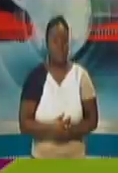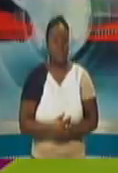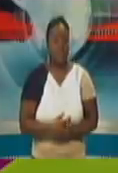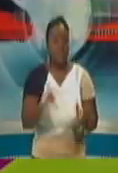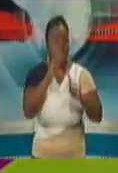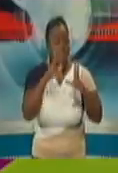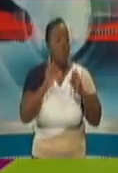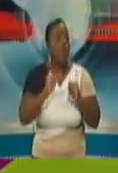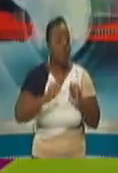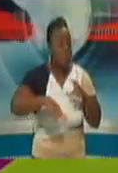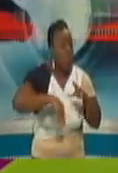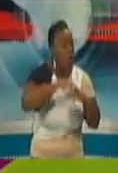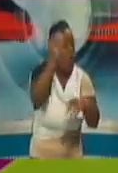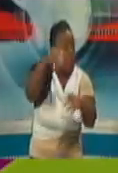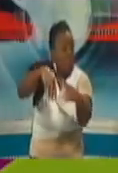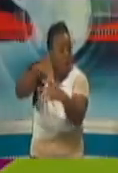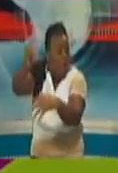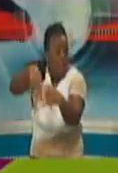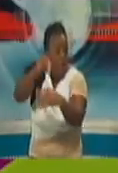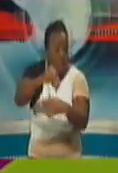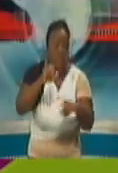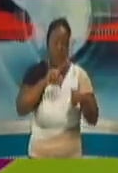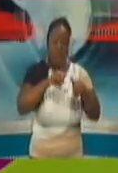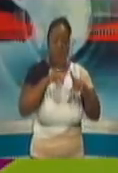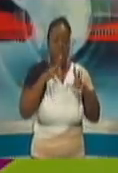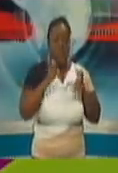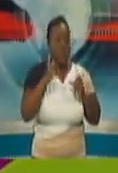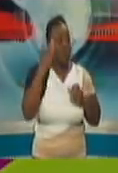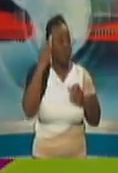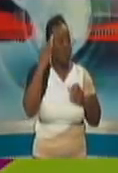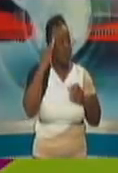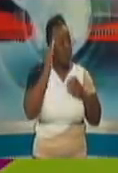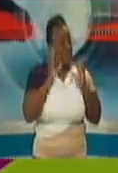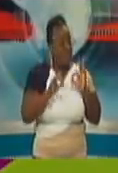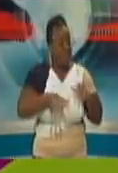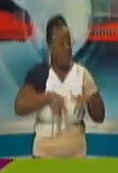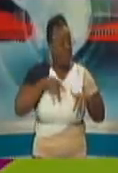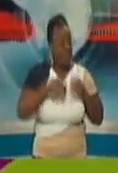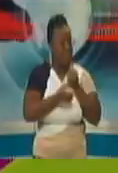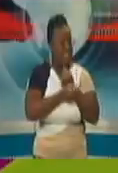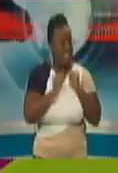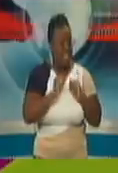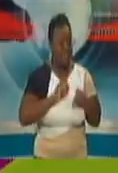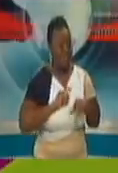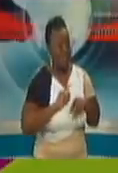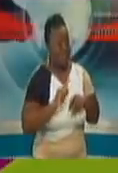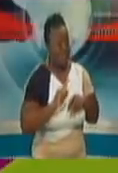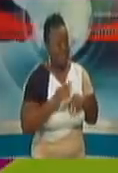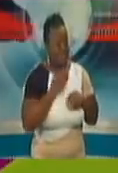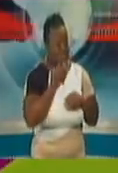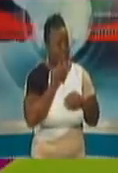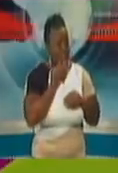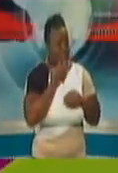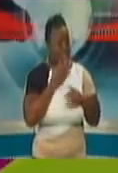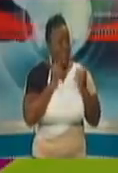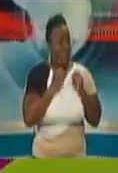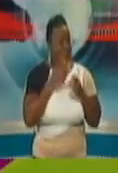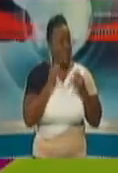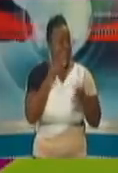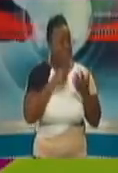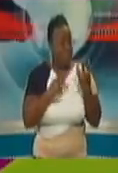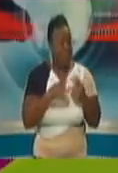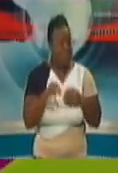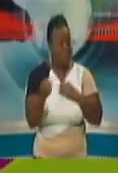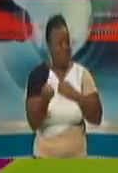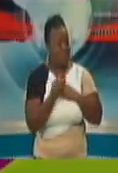want to go back out, and they want to know, is this basically guinea pig week? Is it that we're going to wait and see how many people get infected? Or do we really